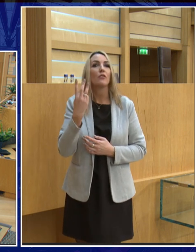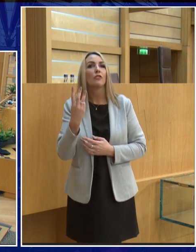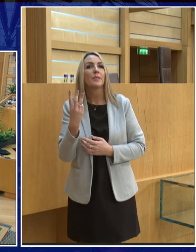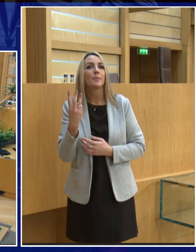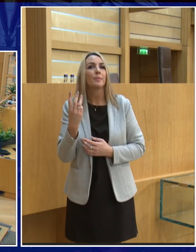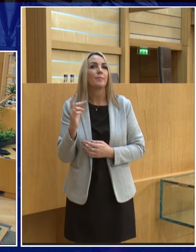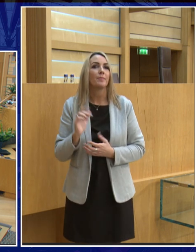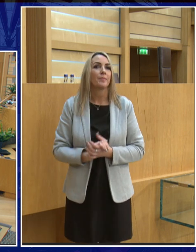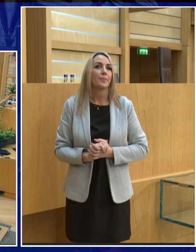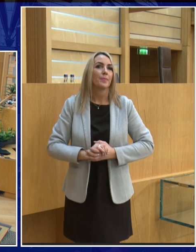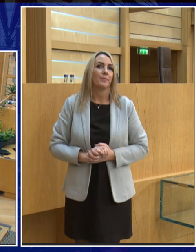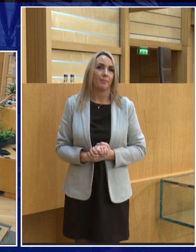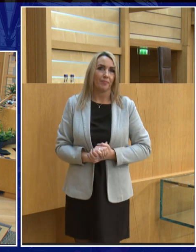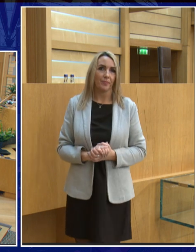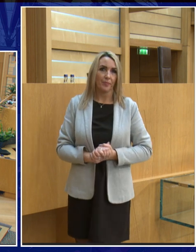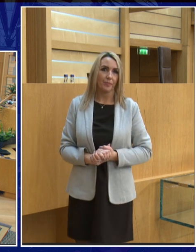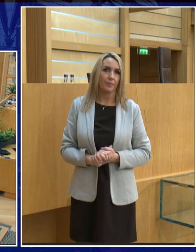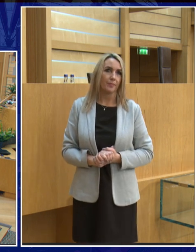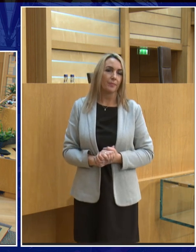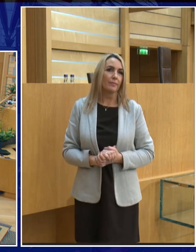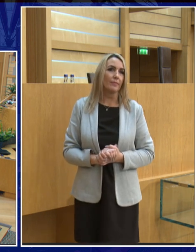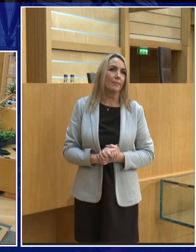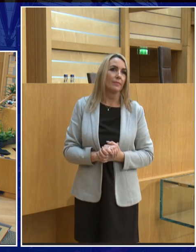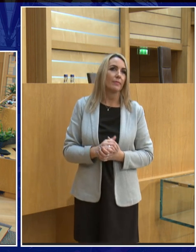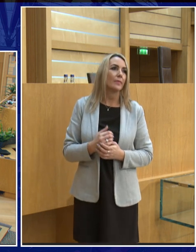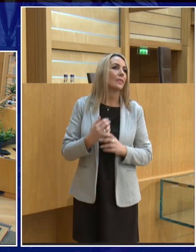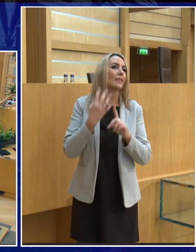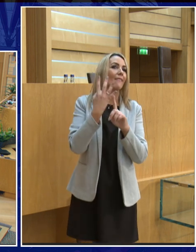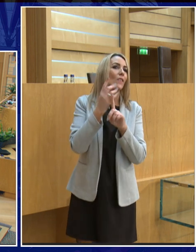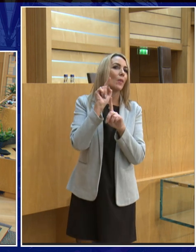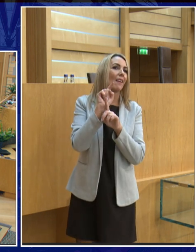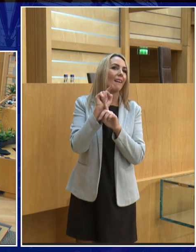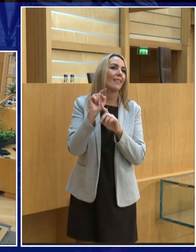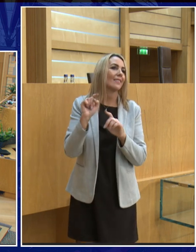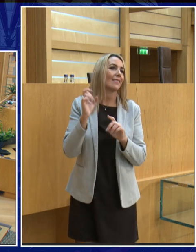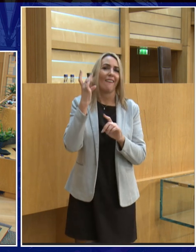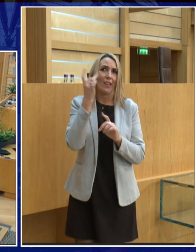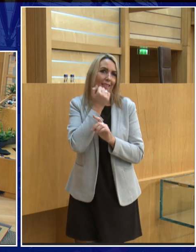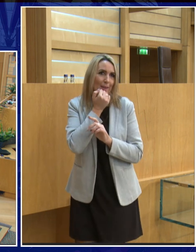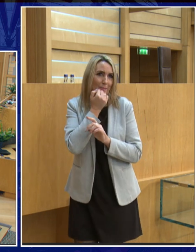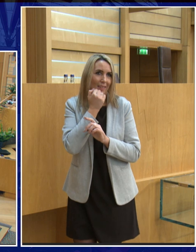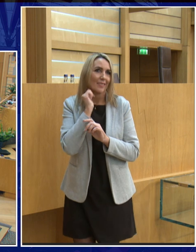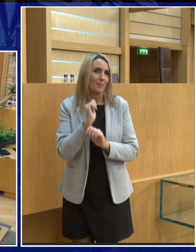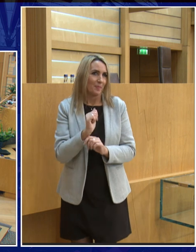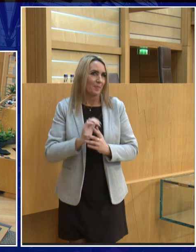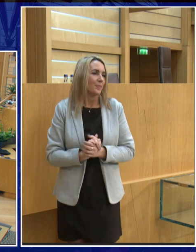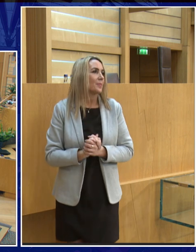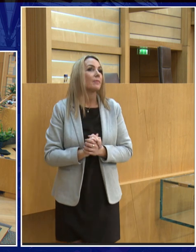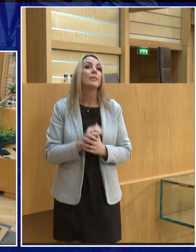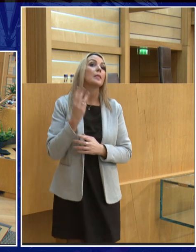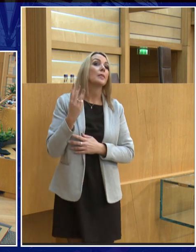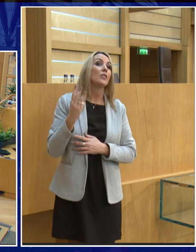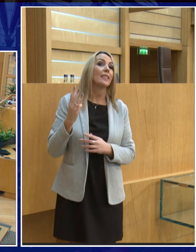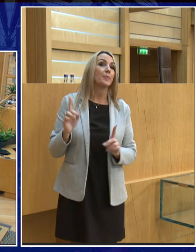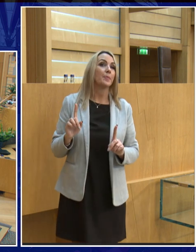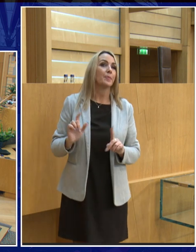three who was four I've got three okay four was here just remember I forget numbers you see so you're number four number three where